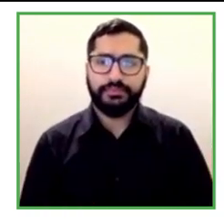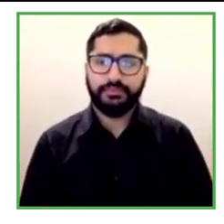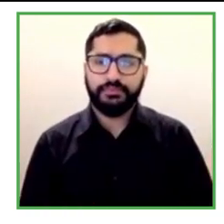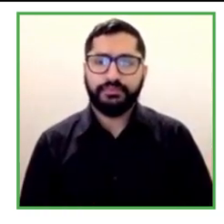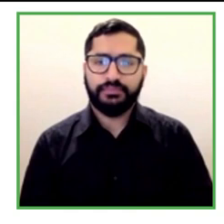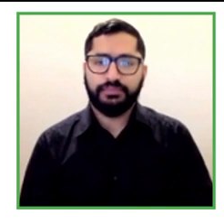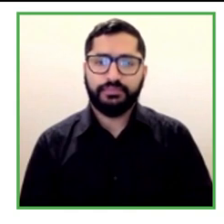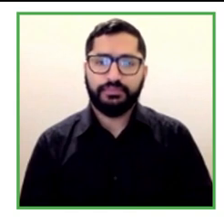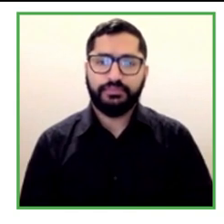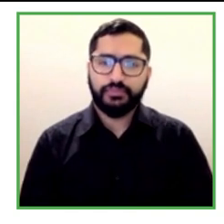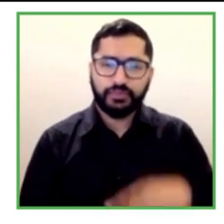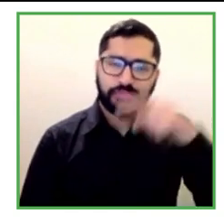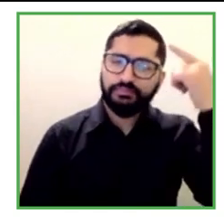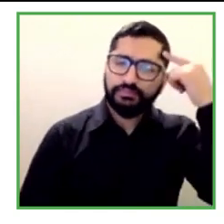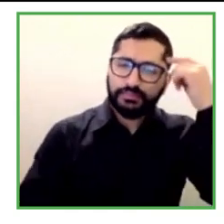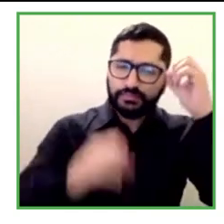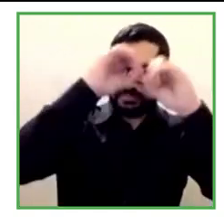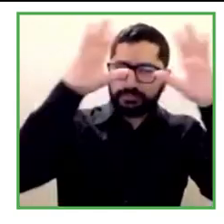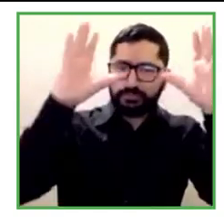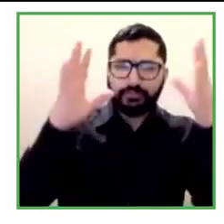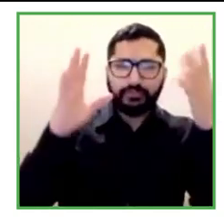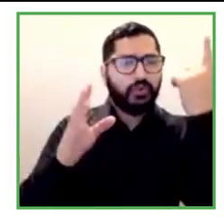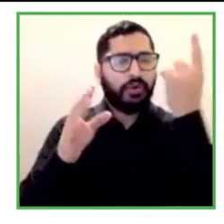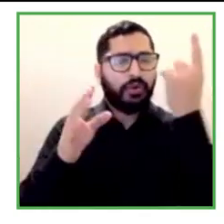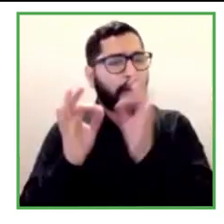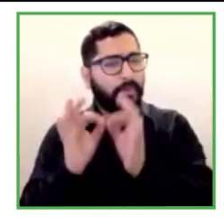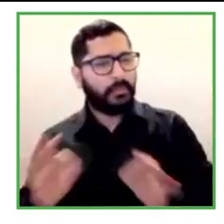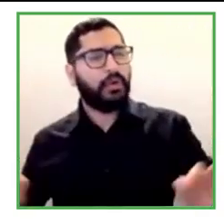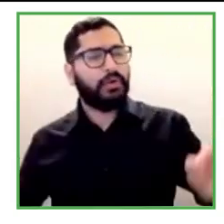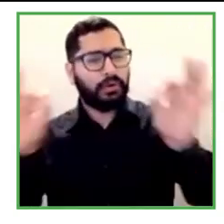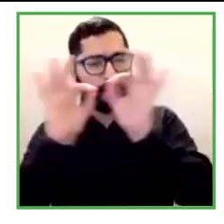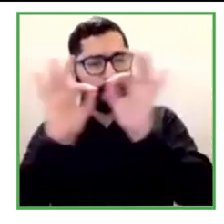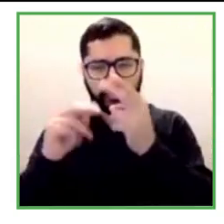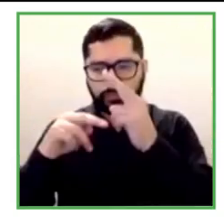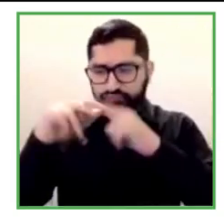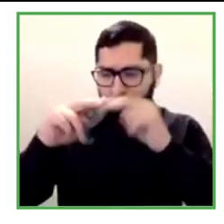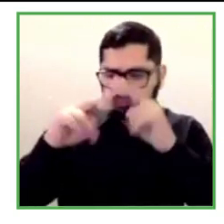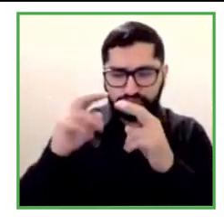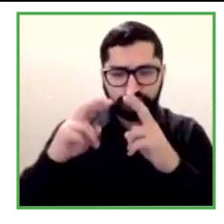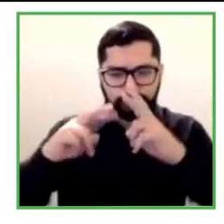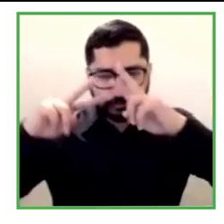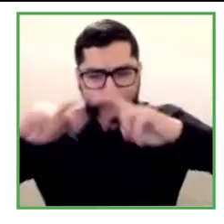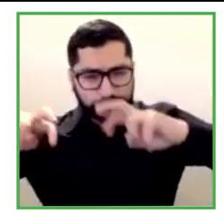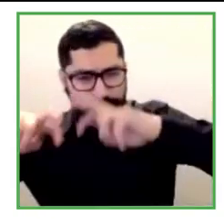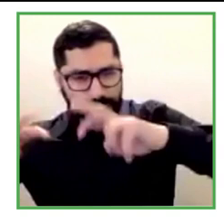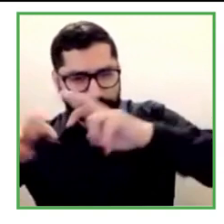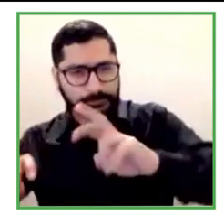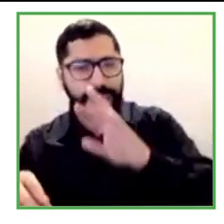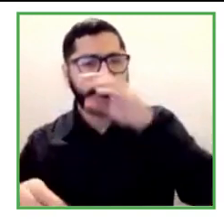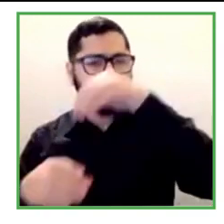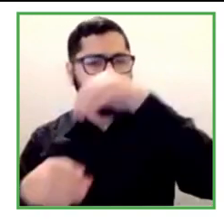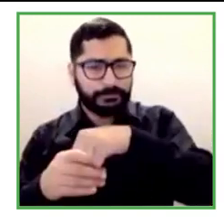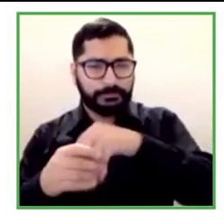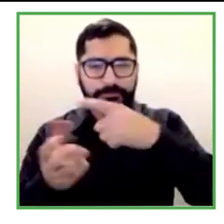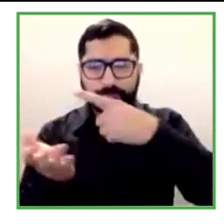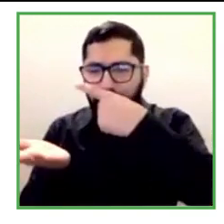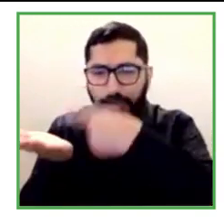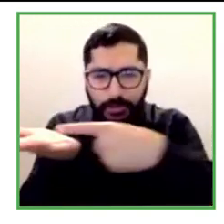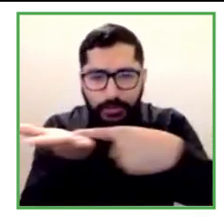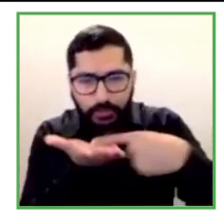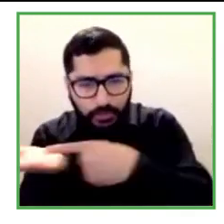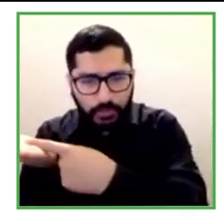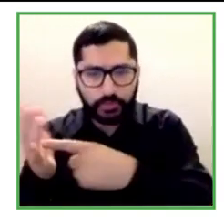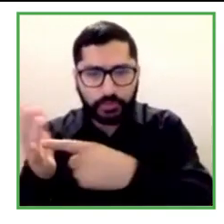and meetings with people with disabilities when